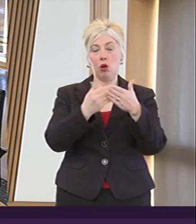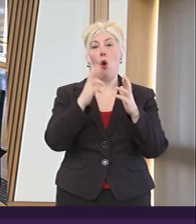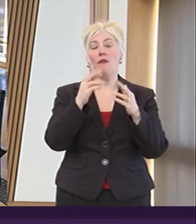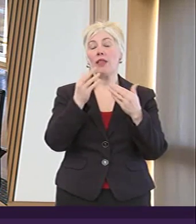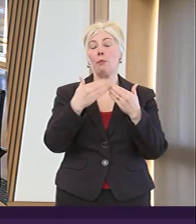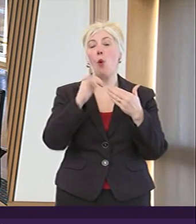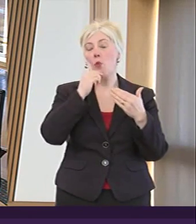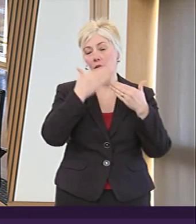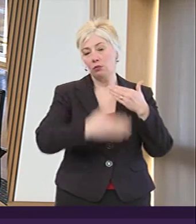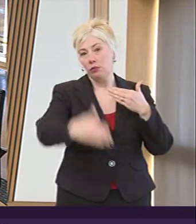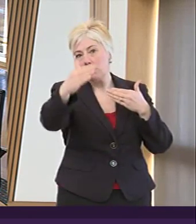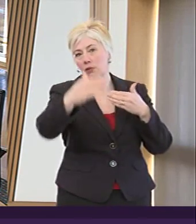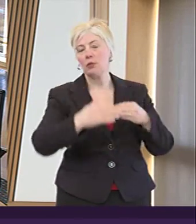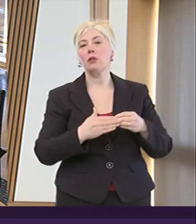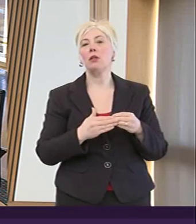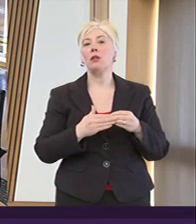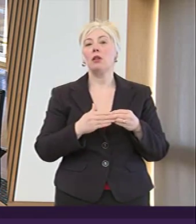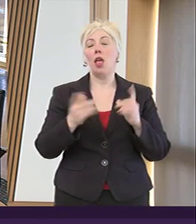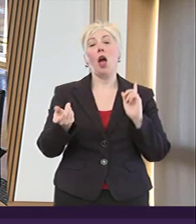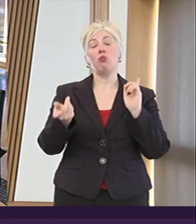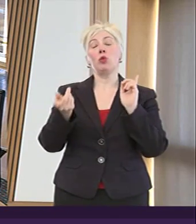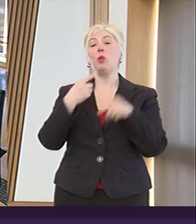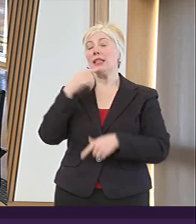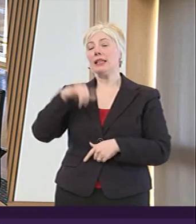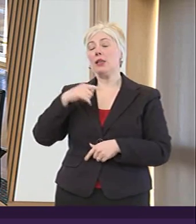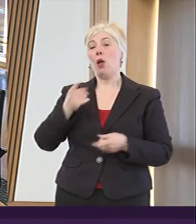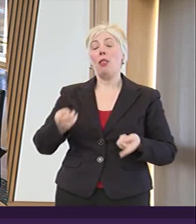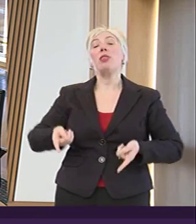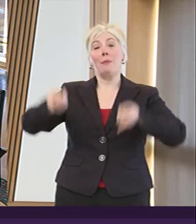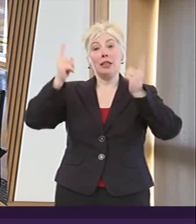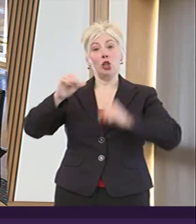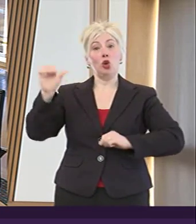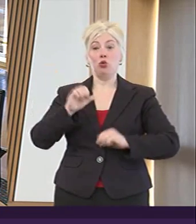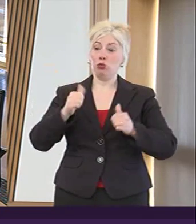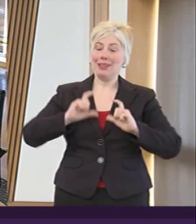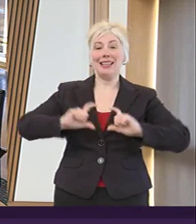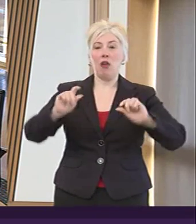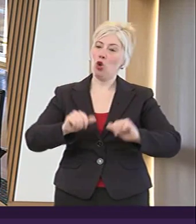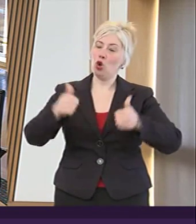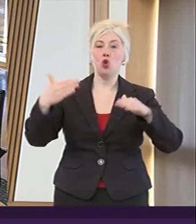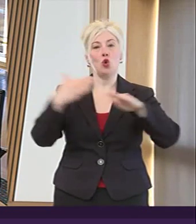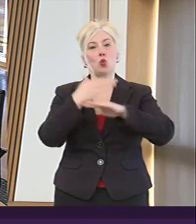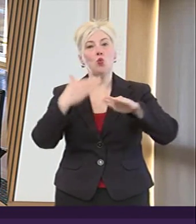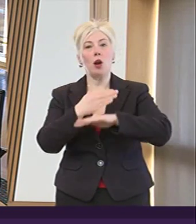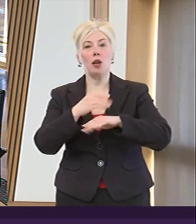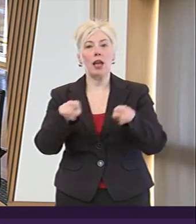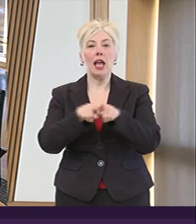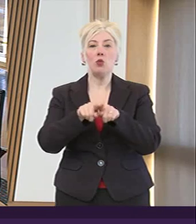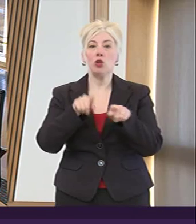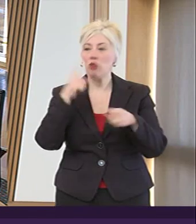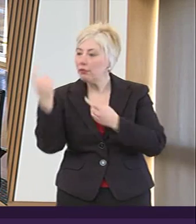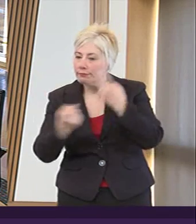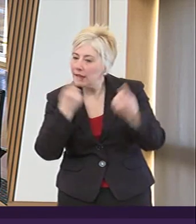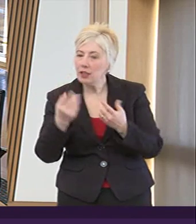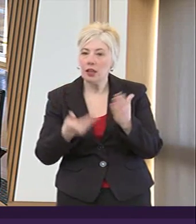year and i i i simply respond by encouraging the minister to keep up the good work and indeed find additional resources